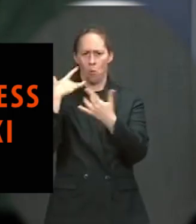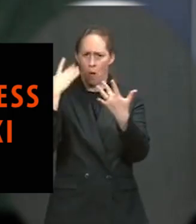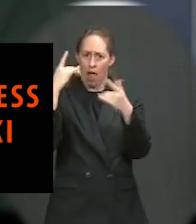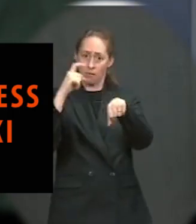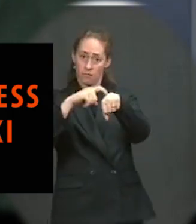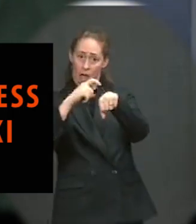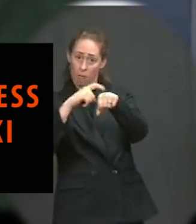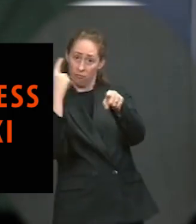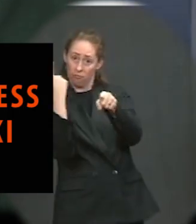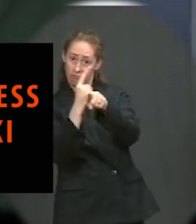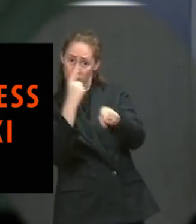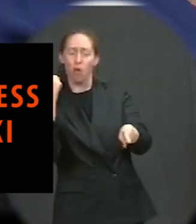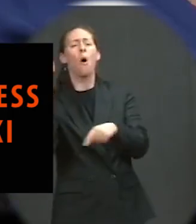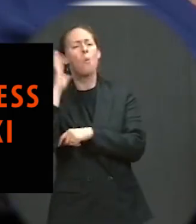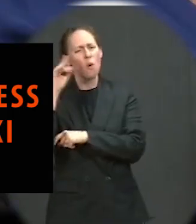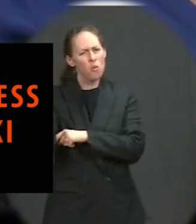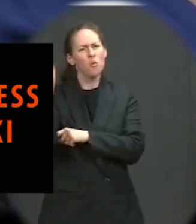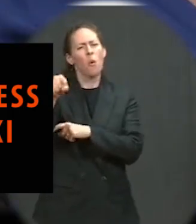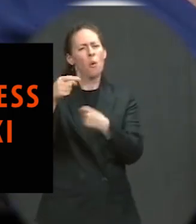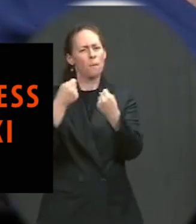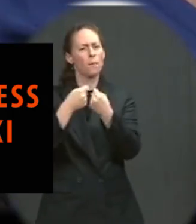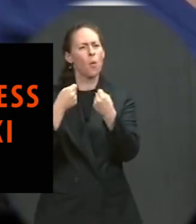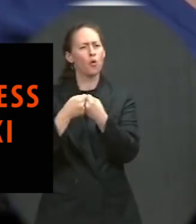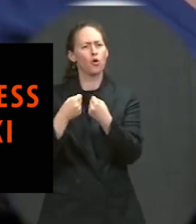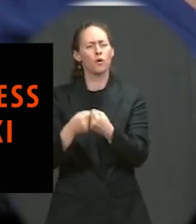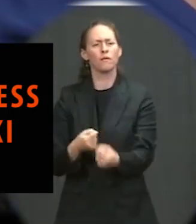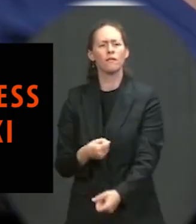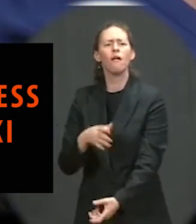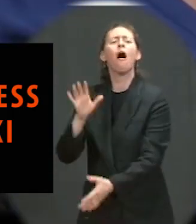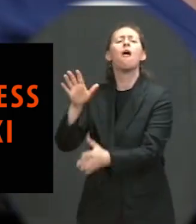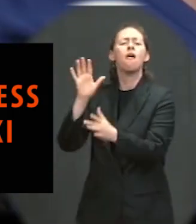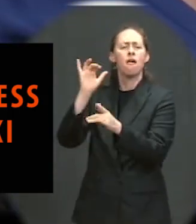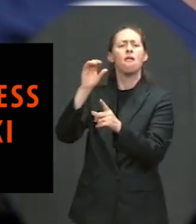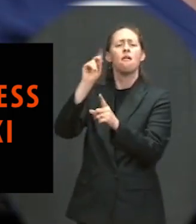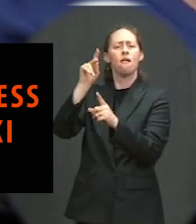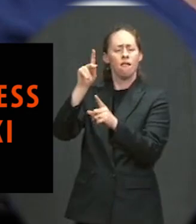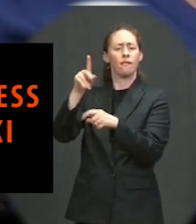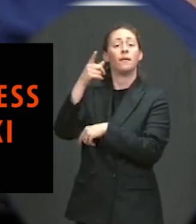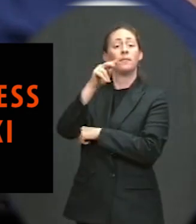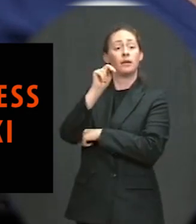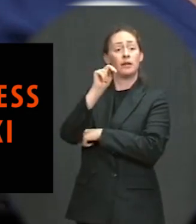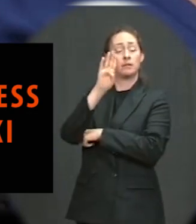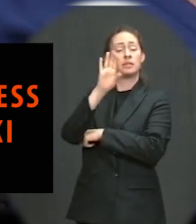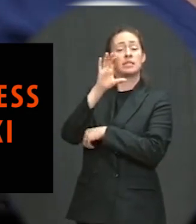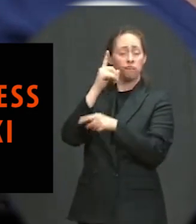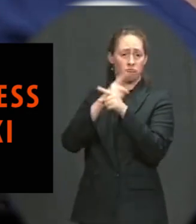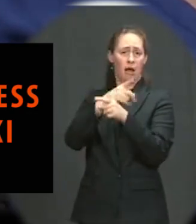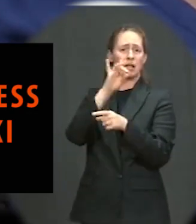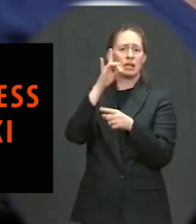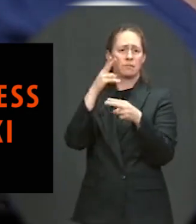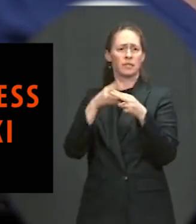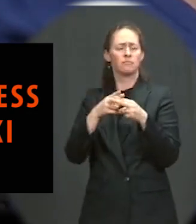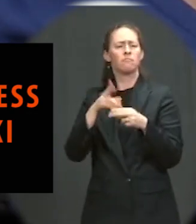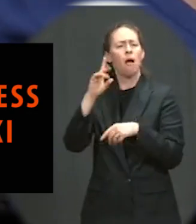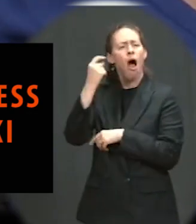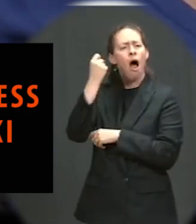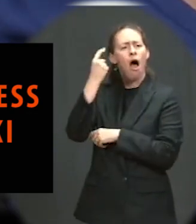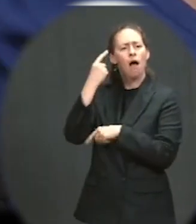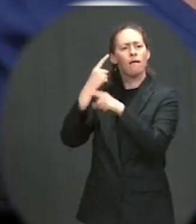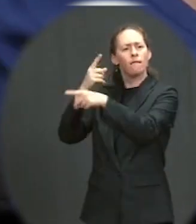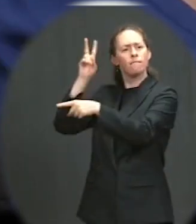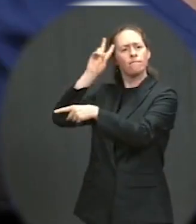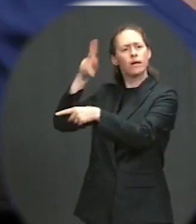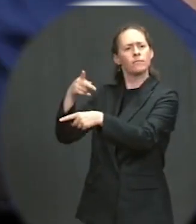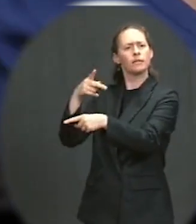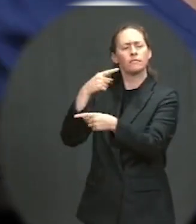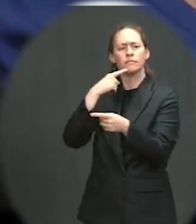so that's important context as well. and important context, I've got the NBC interview right here. She was talking about how she hasn't been to the border, she hasn't been to